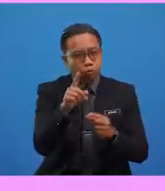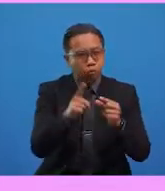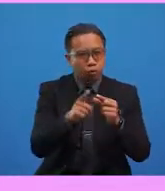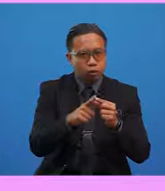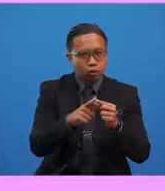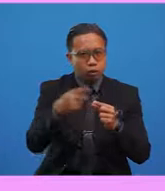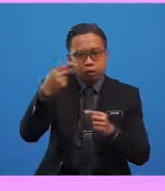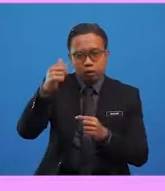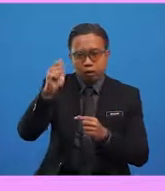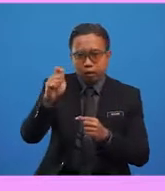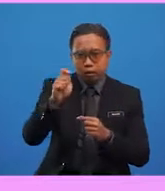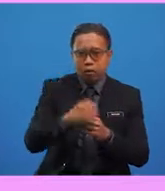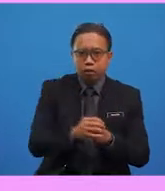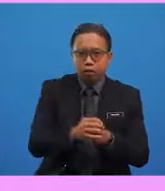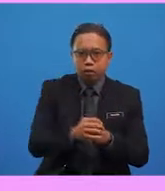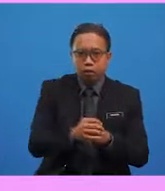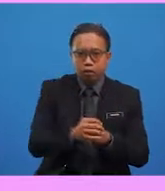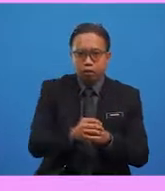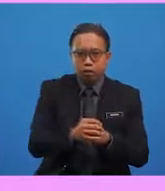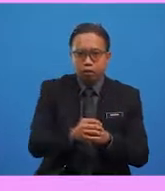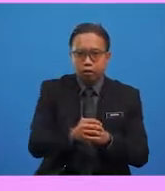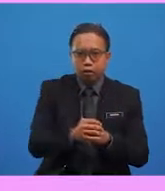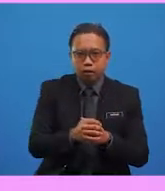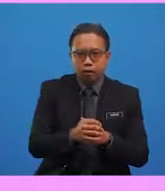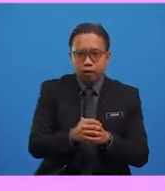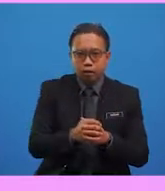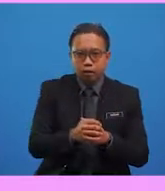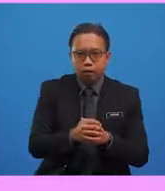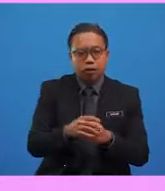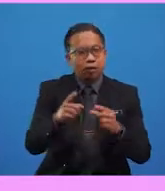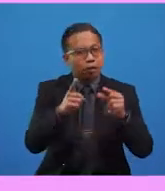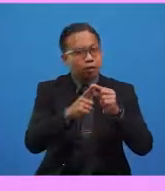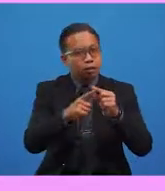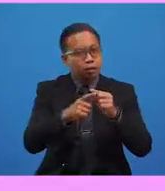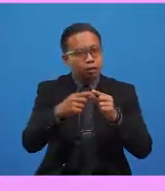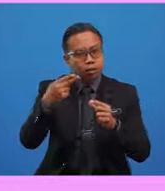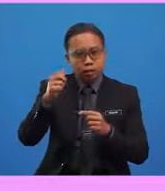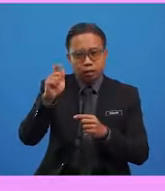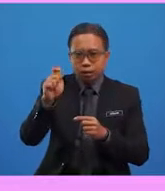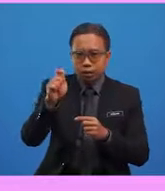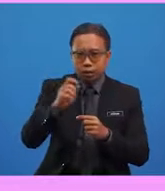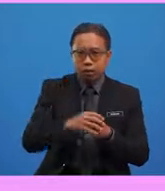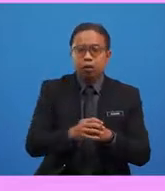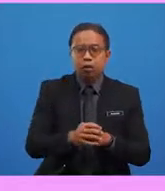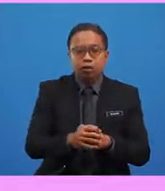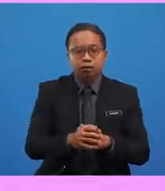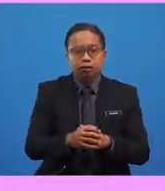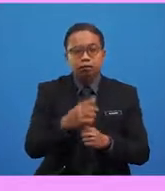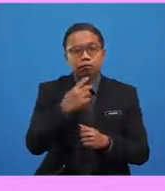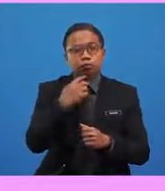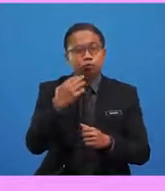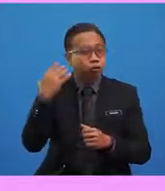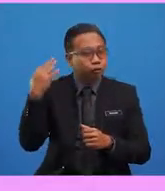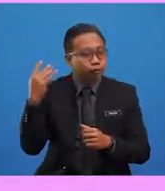begins with the consonant H, but here, the letter H is sounded as, if you